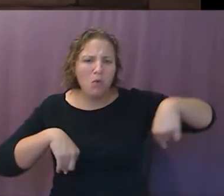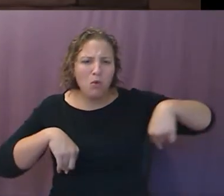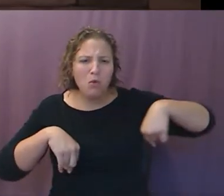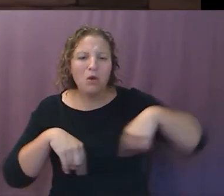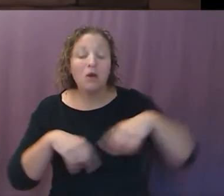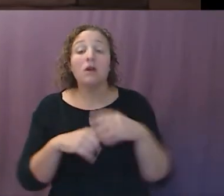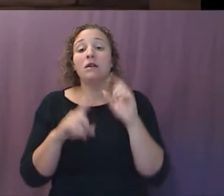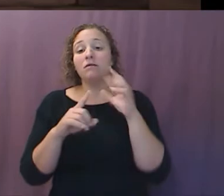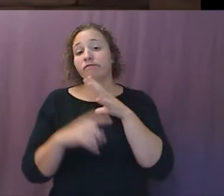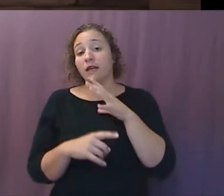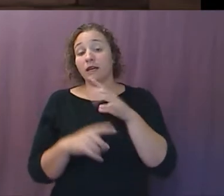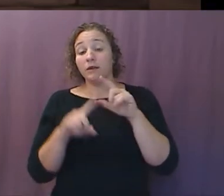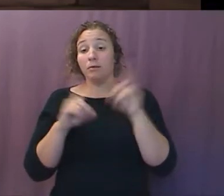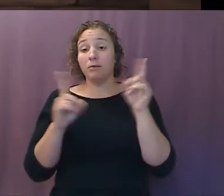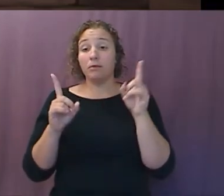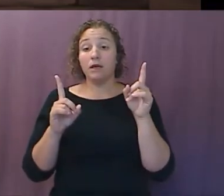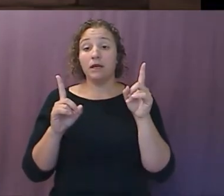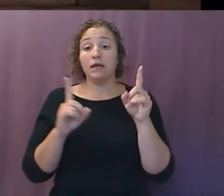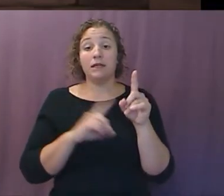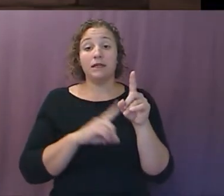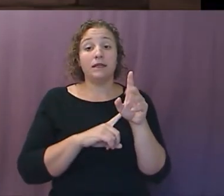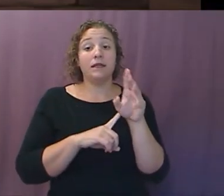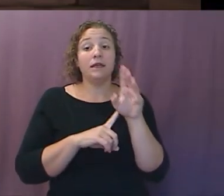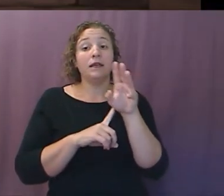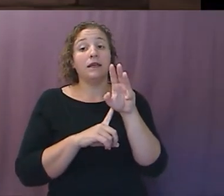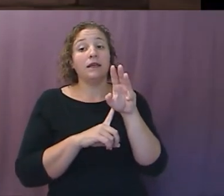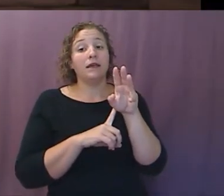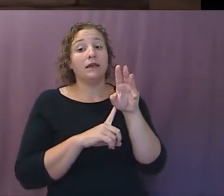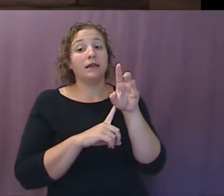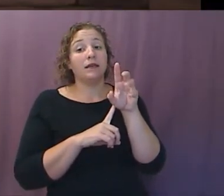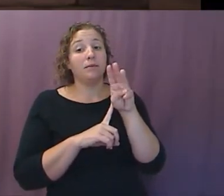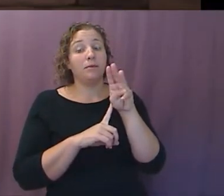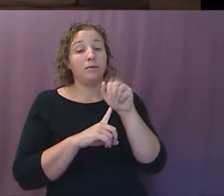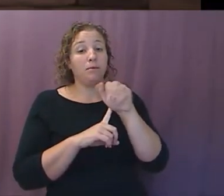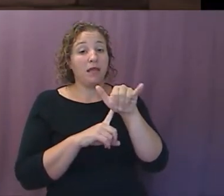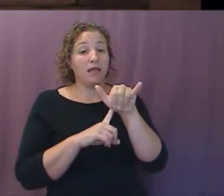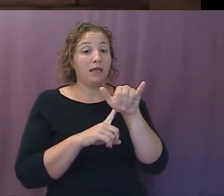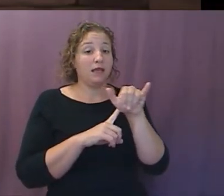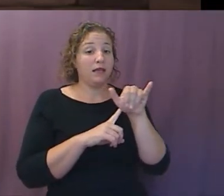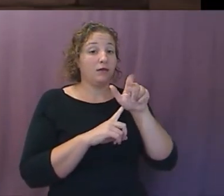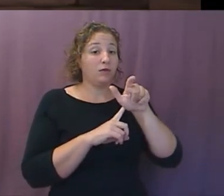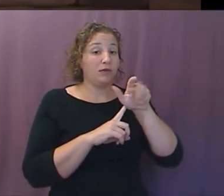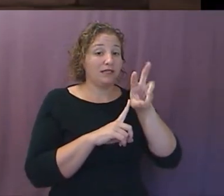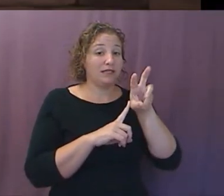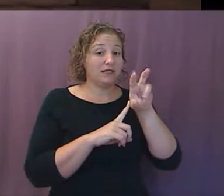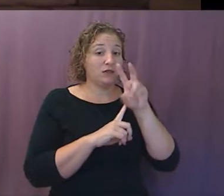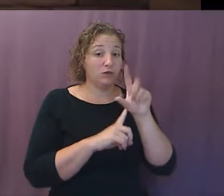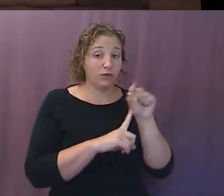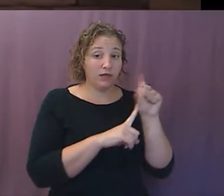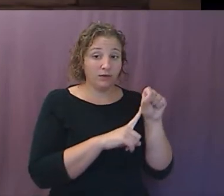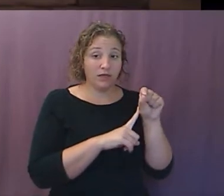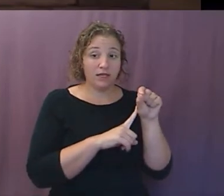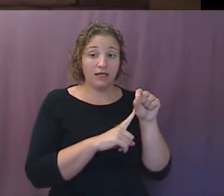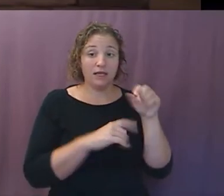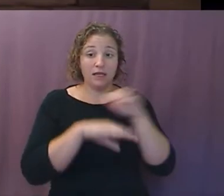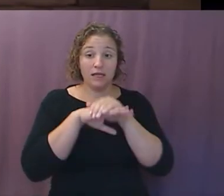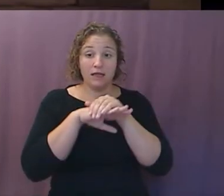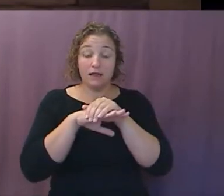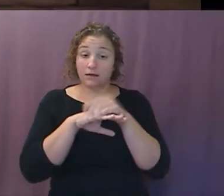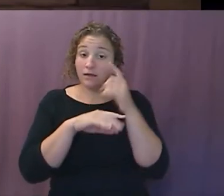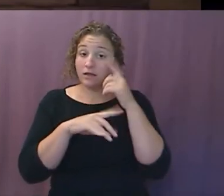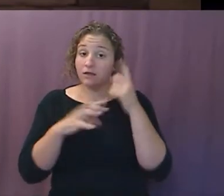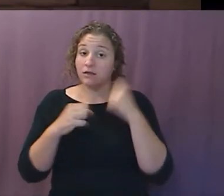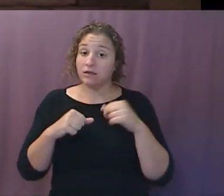May 26, 2020, another article coming from the BBC.com news technology section. Coronavirus, first